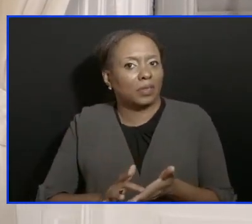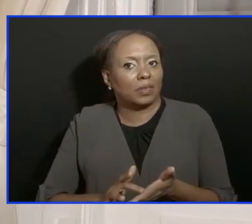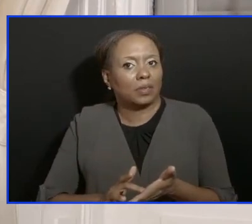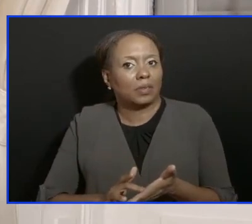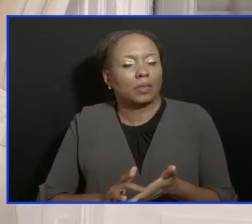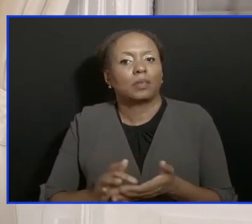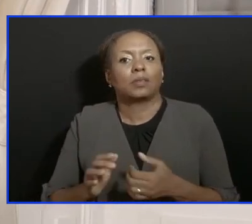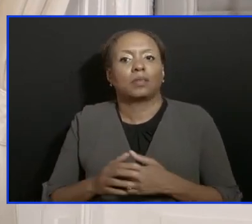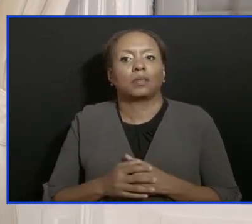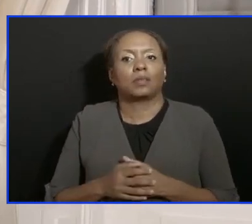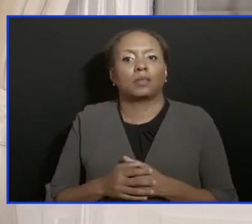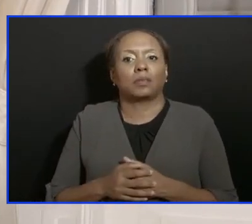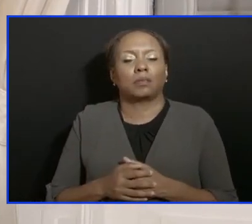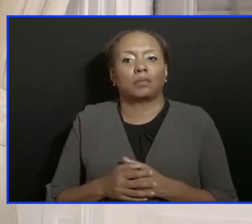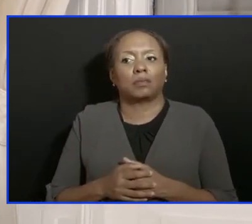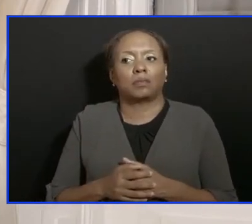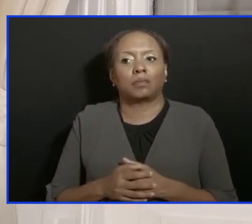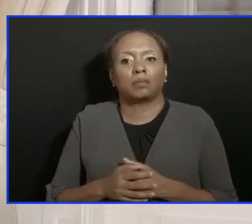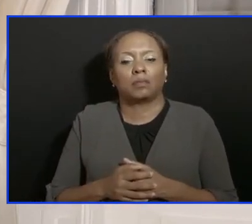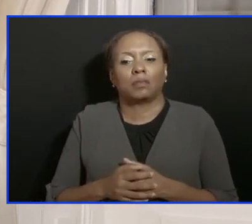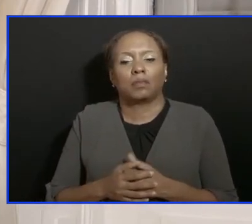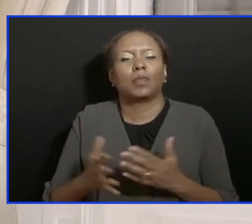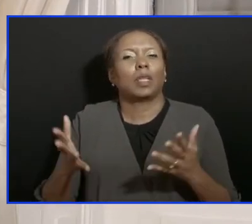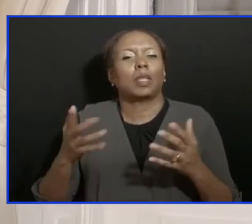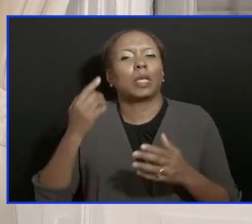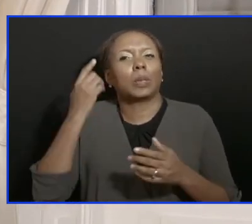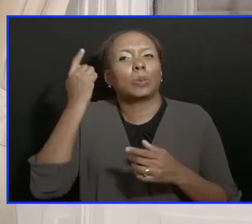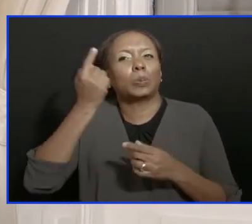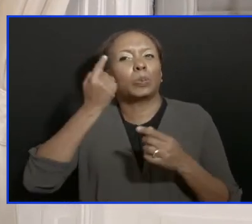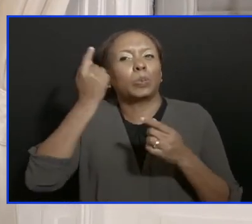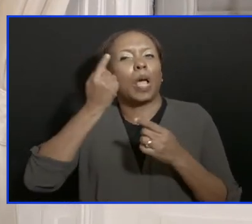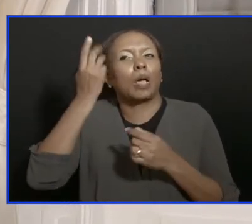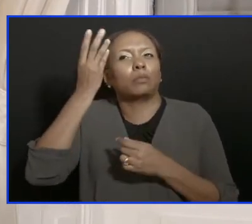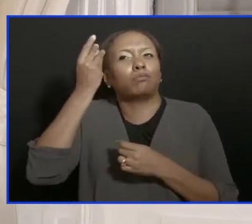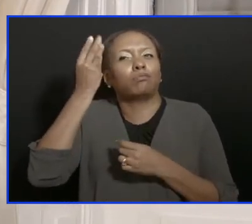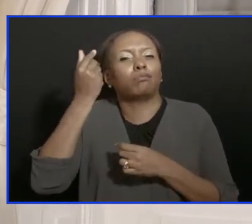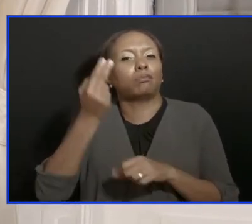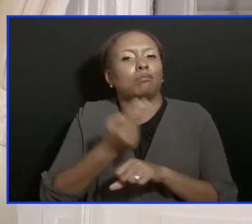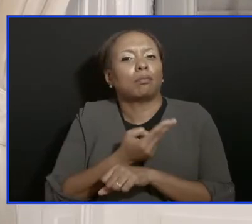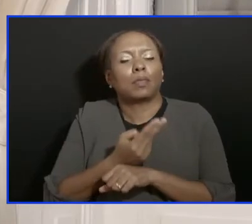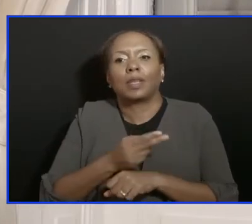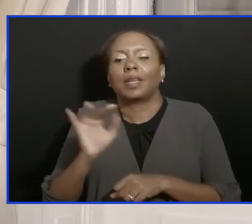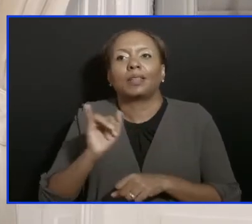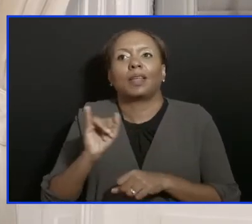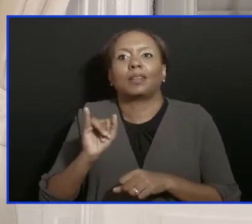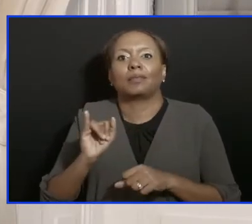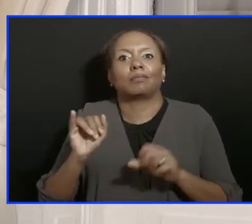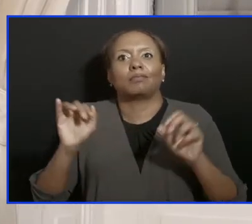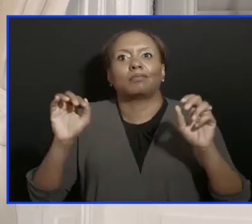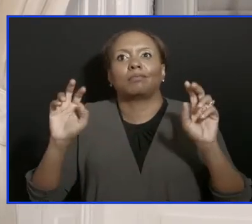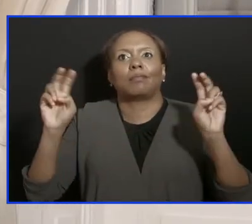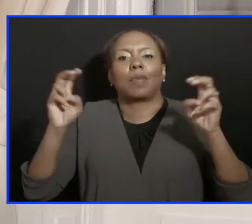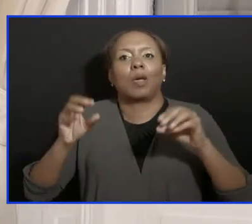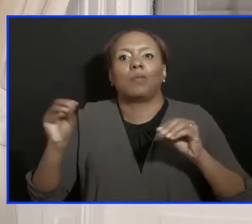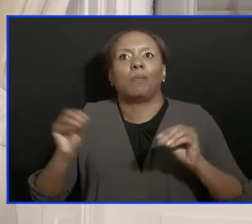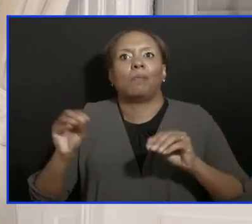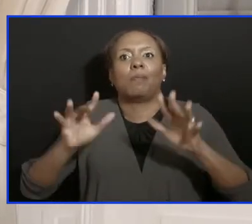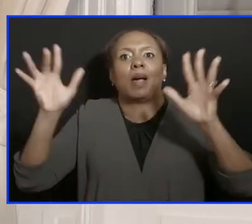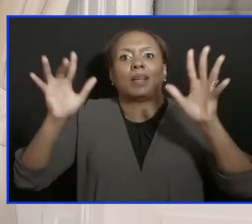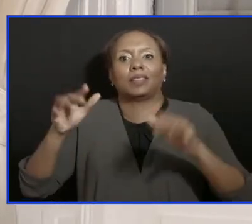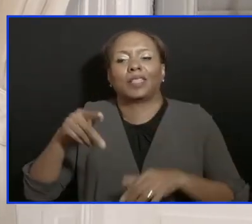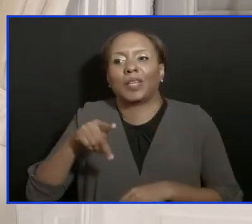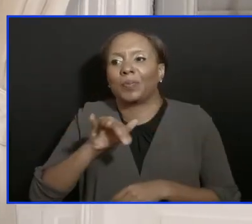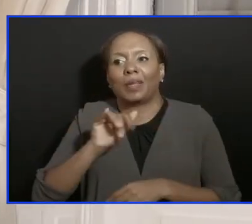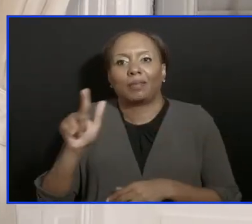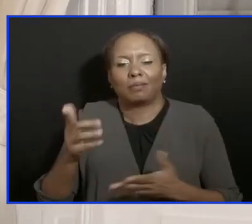Merck is now considering to use, and they're considering it almost like a magic pill, works very, very